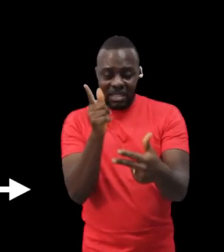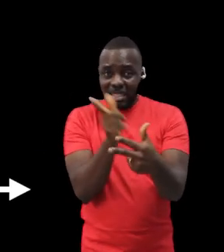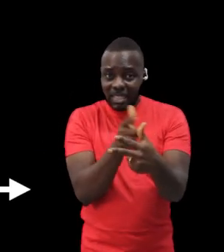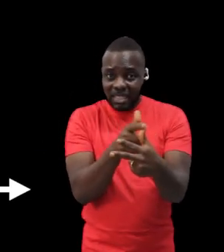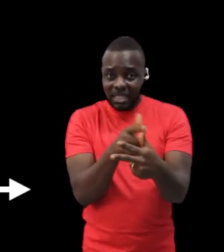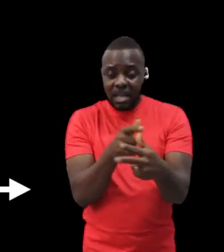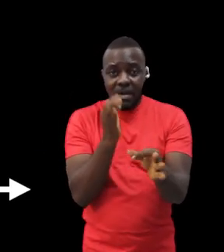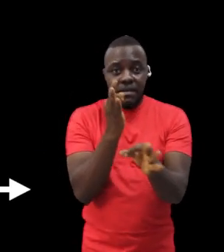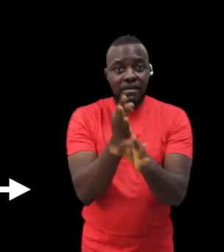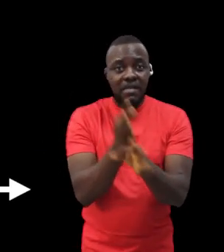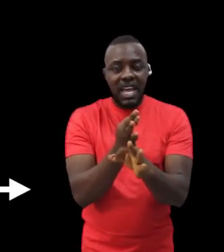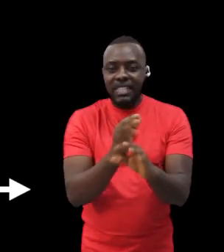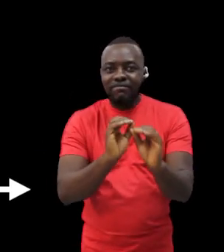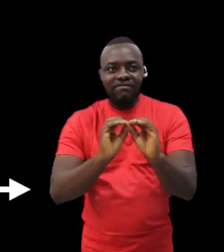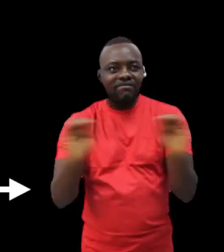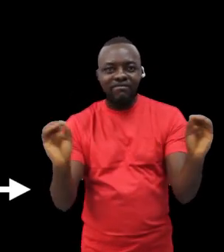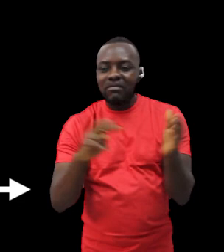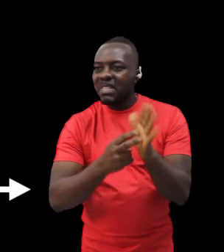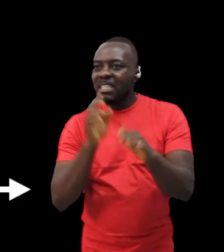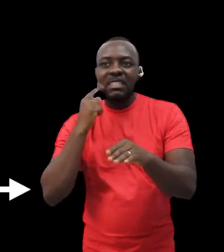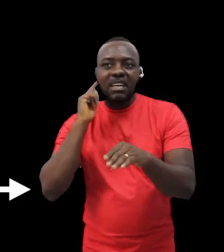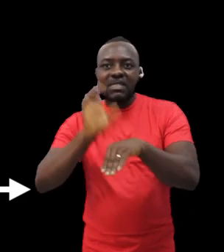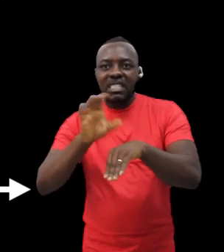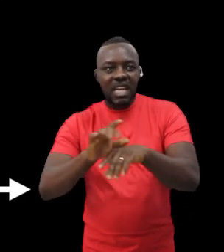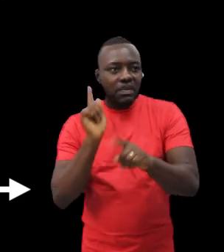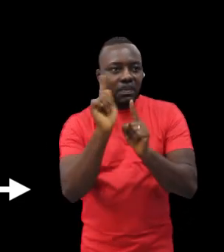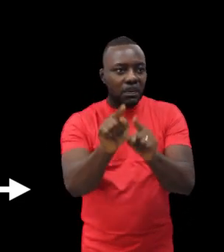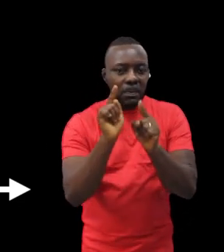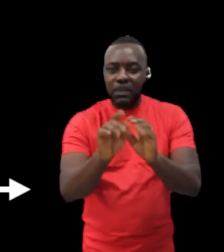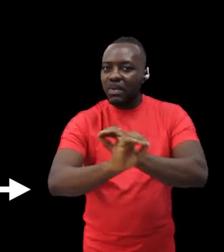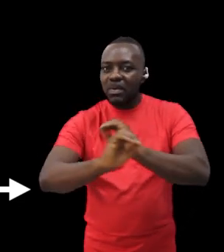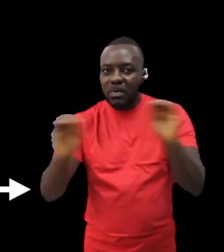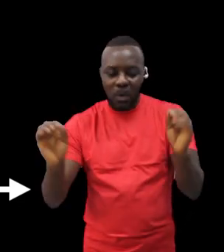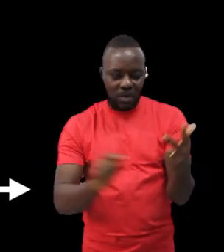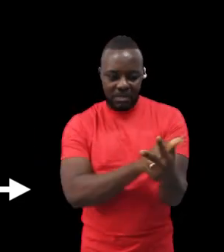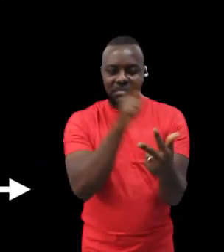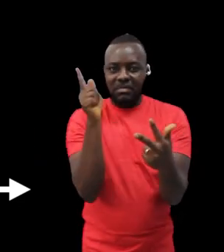his primary concern, and education,